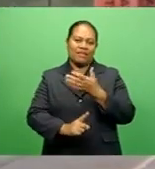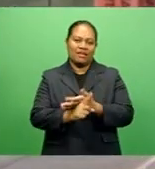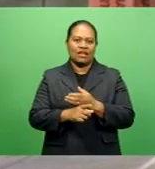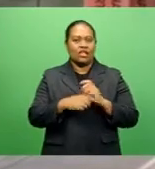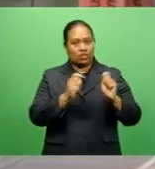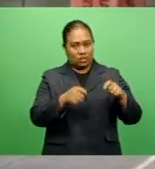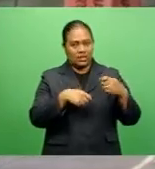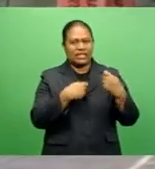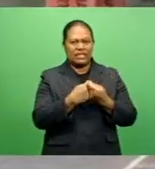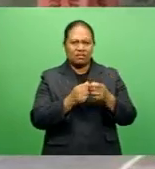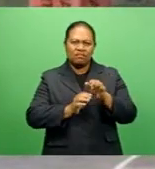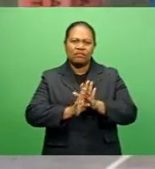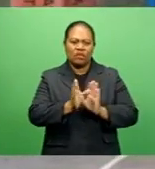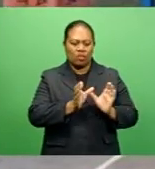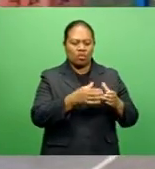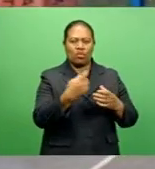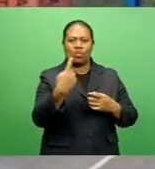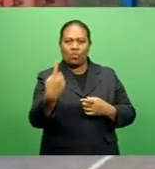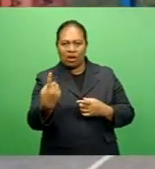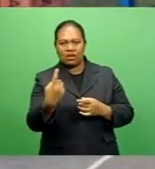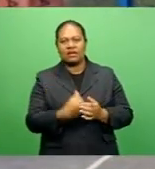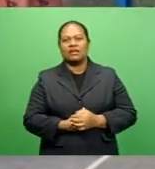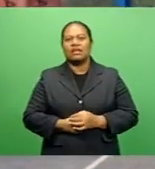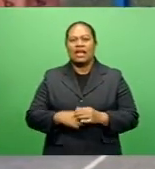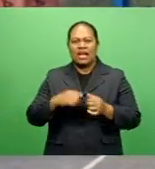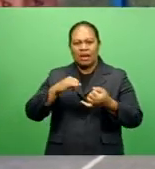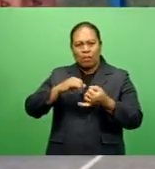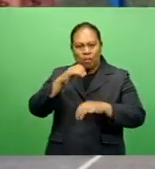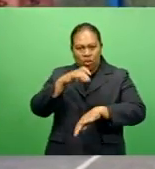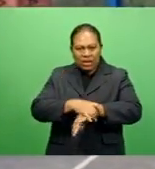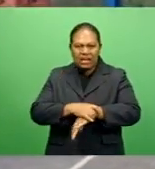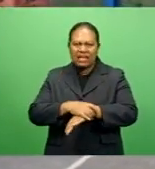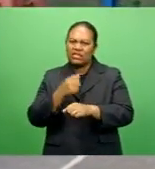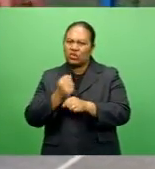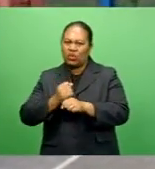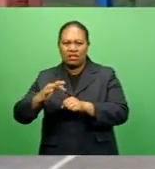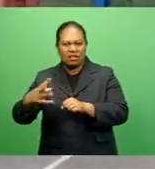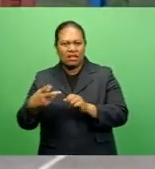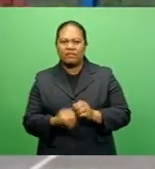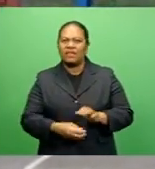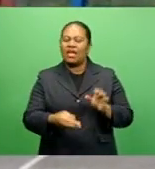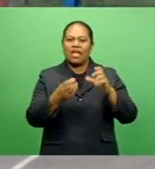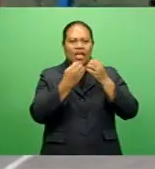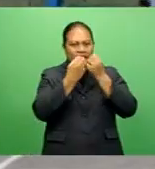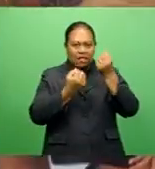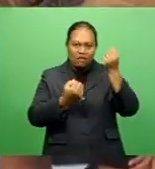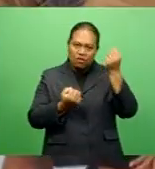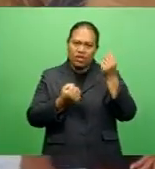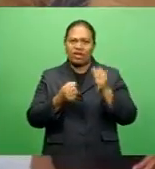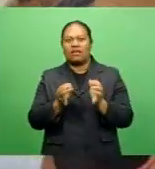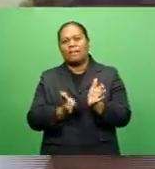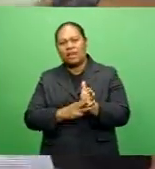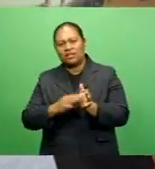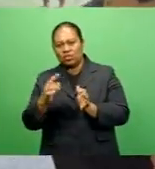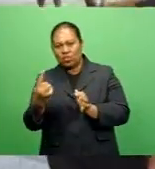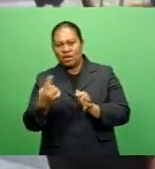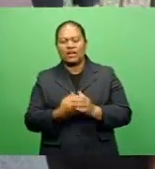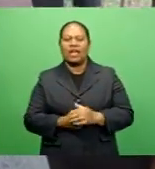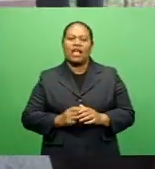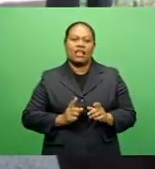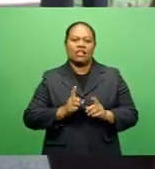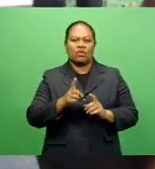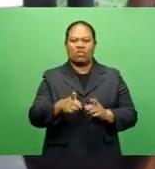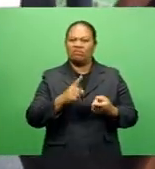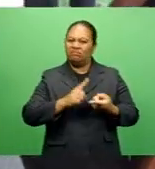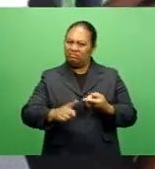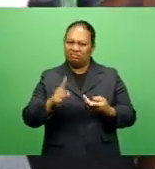progress from Pool 1 are Sing Lane Jazz, Police, Grantham Pirates and Davui Magics 1 while Crossroads, Sporwatt